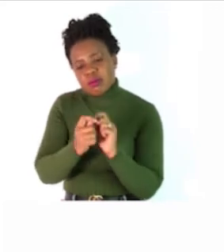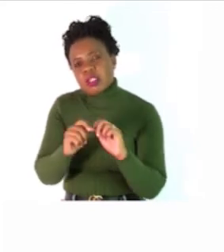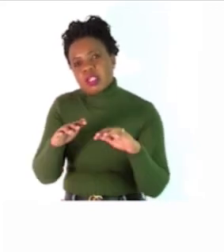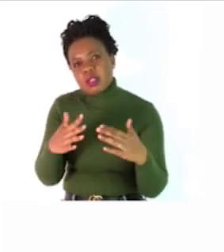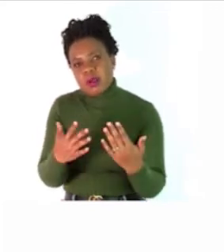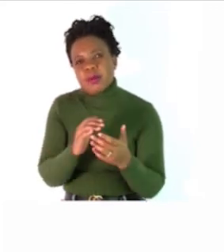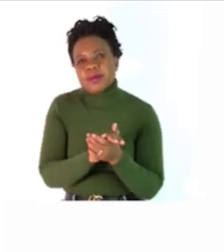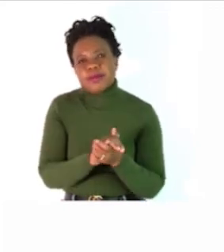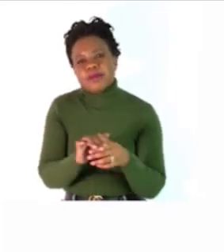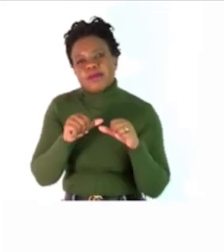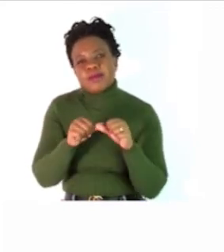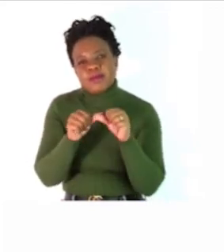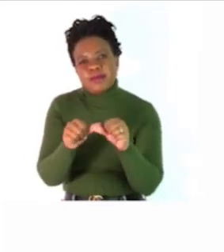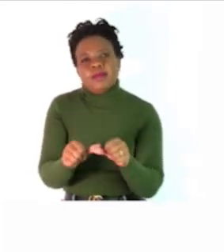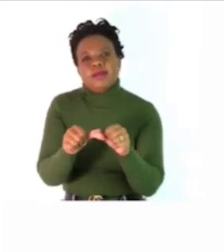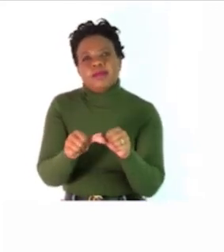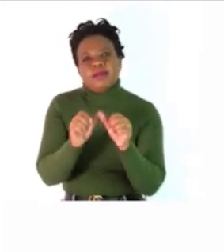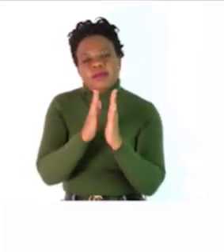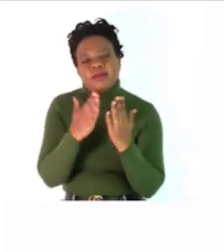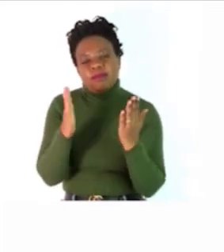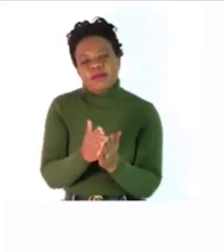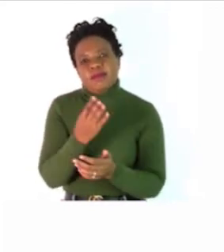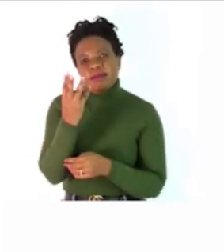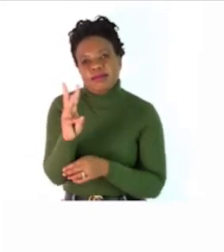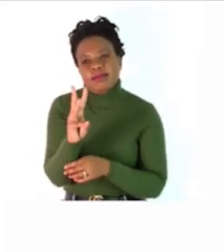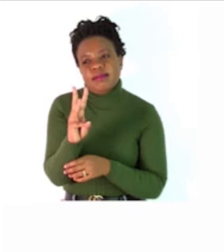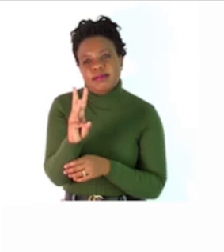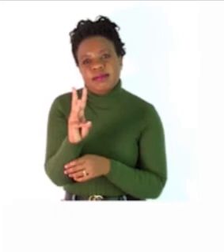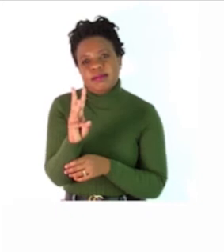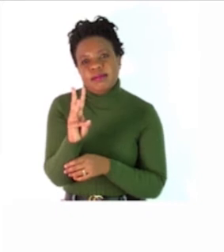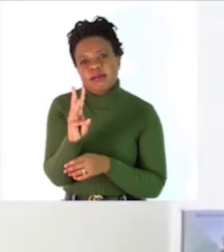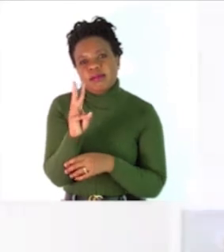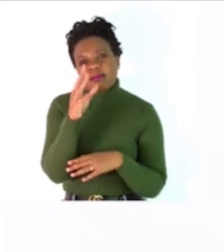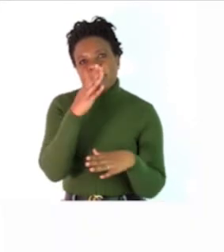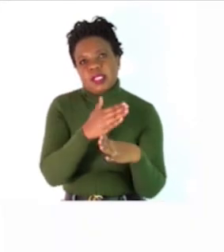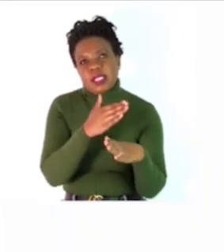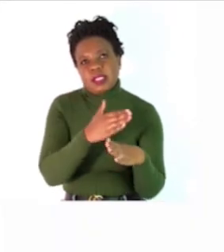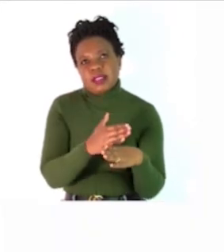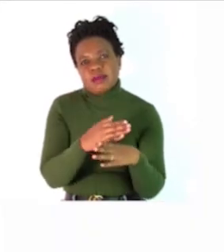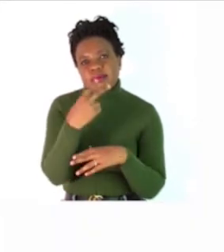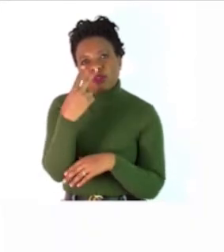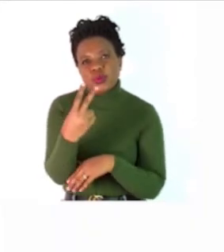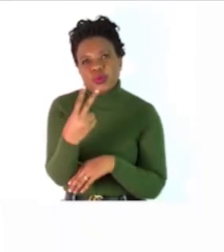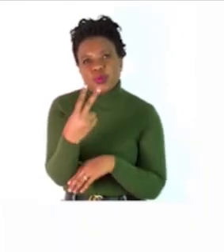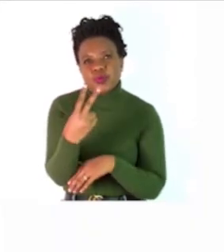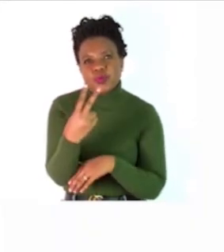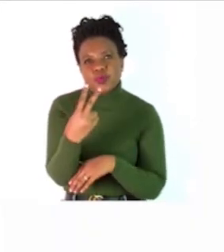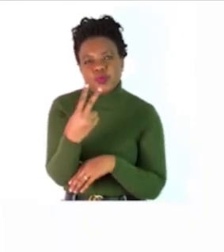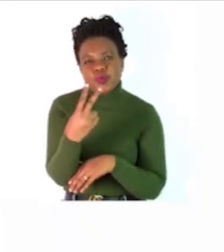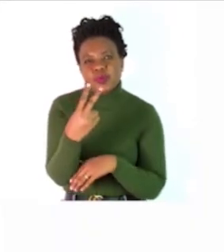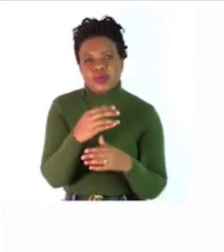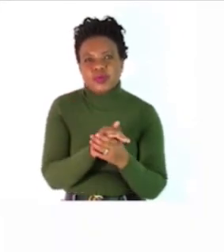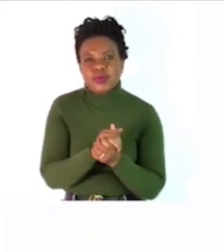let's continue to page six activity number two activity number two